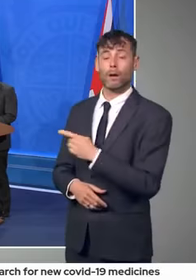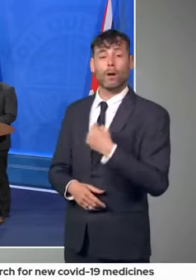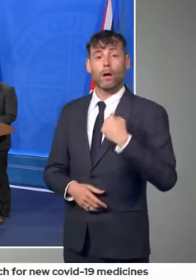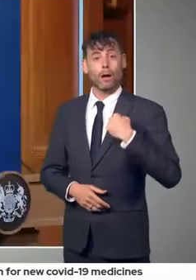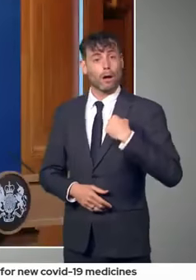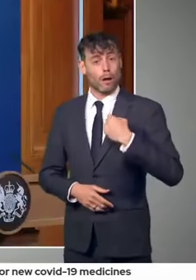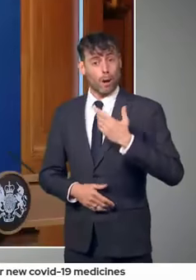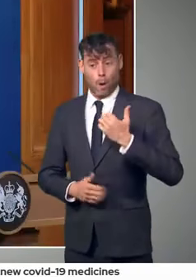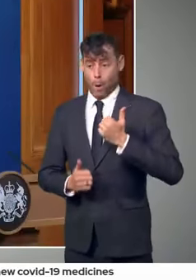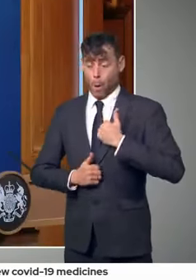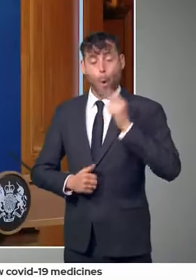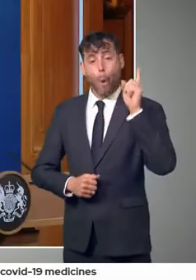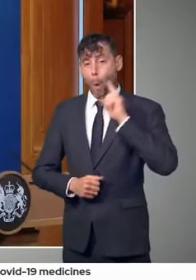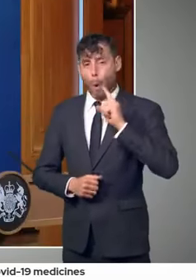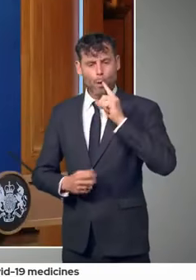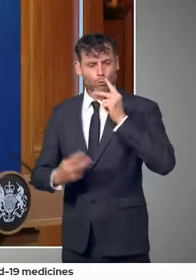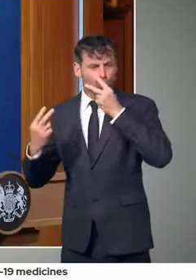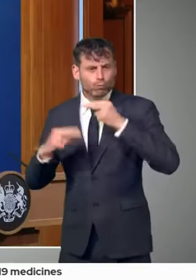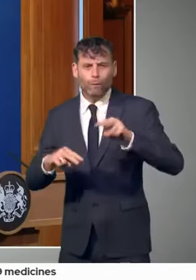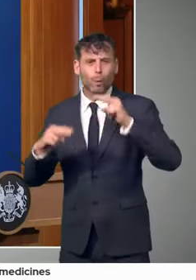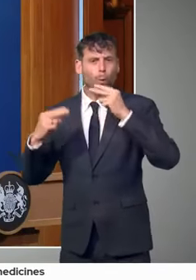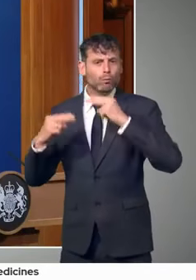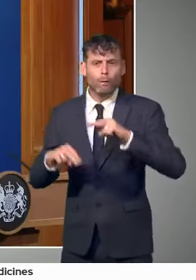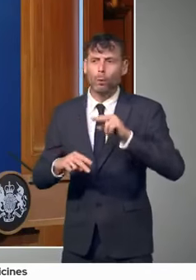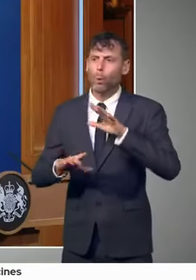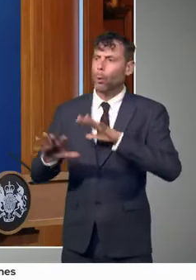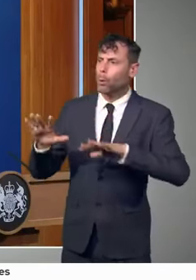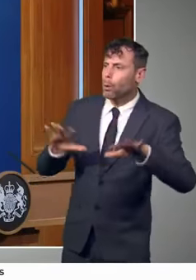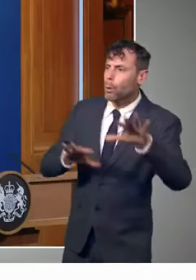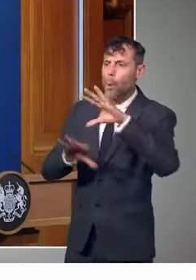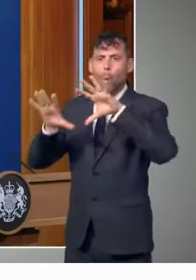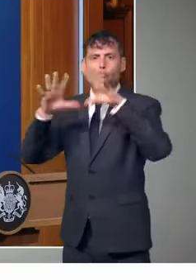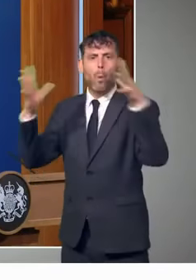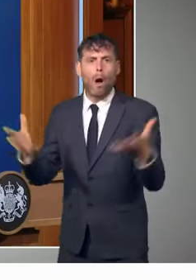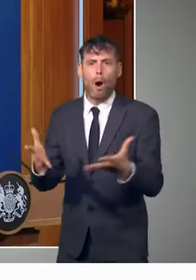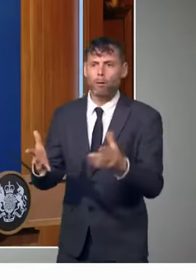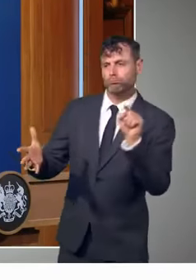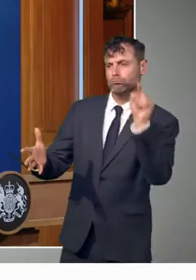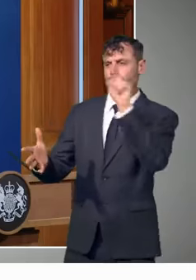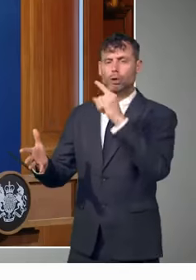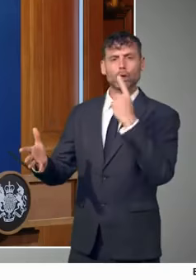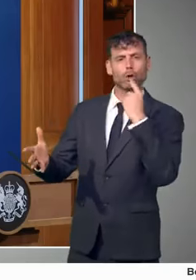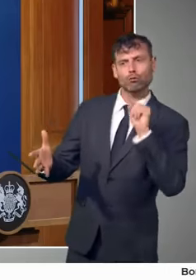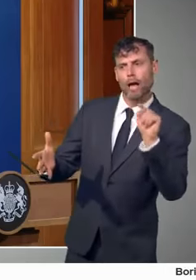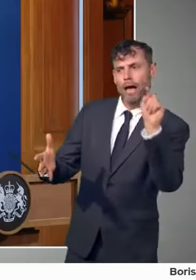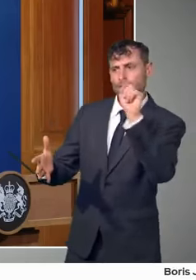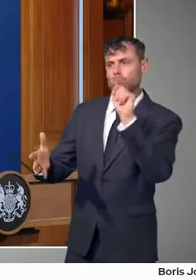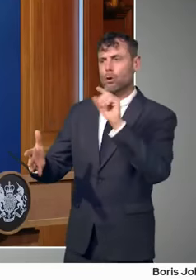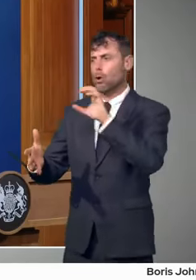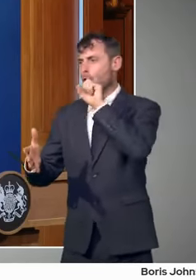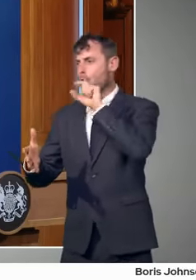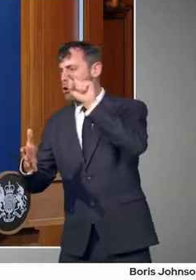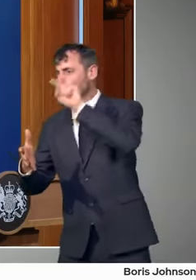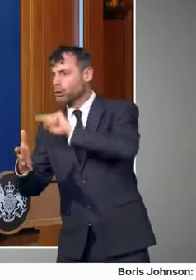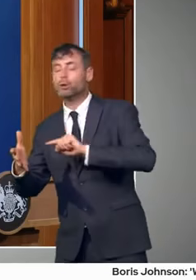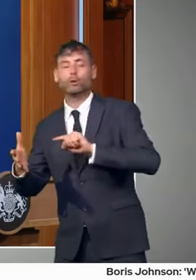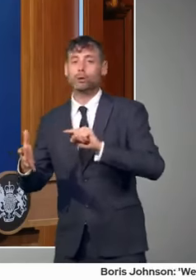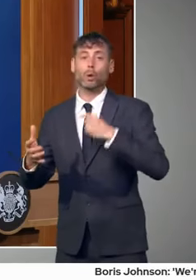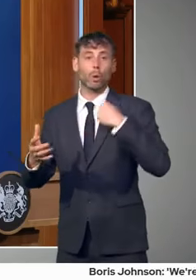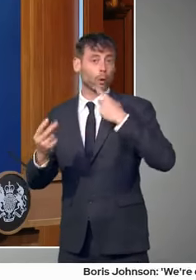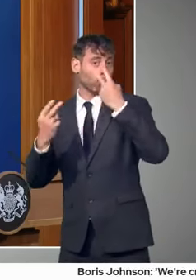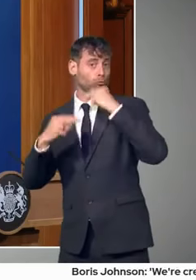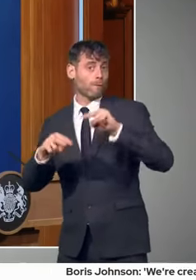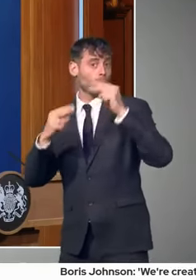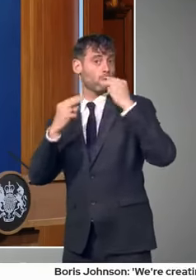review, judge the state of the pandemic in those countries. And this work is done actually not by the government itself. It's done by